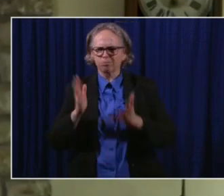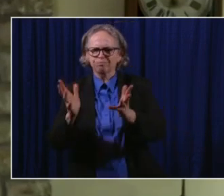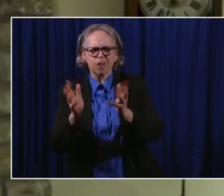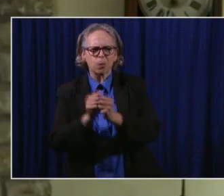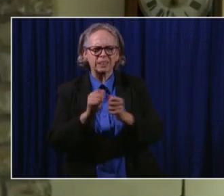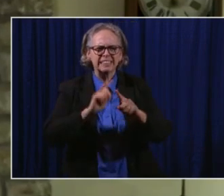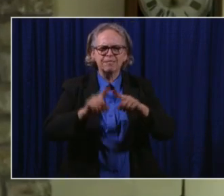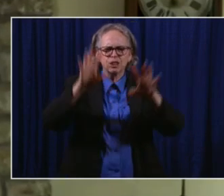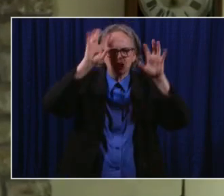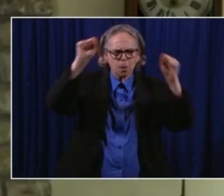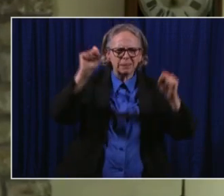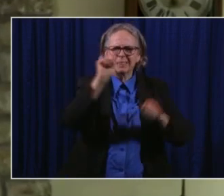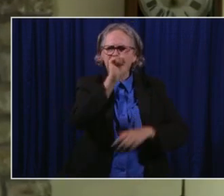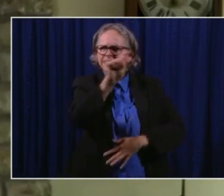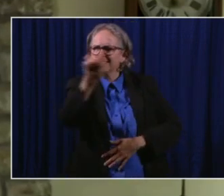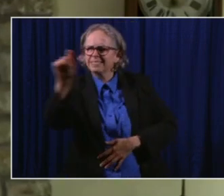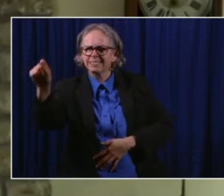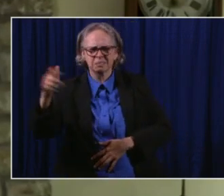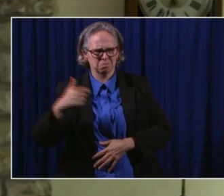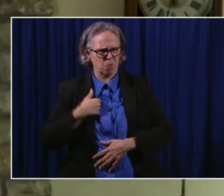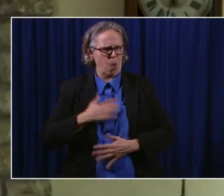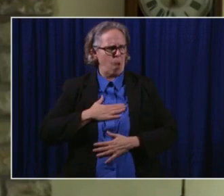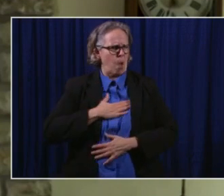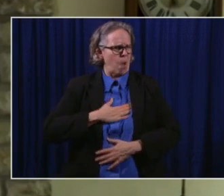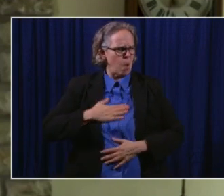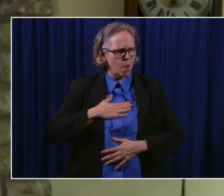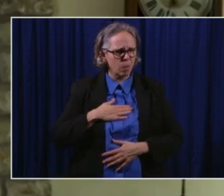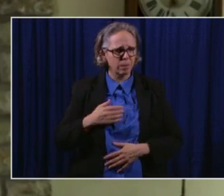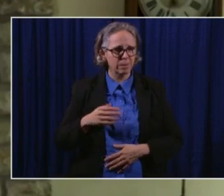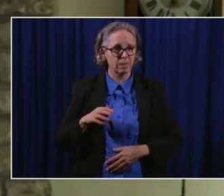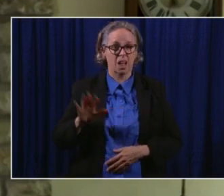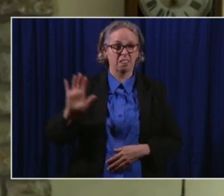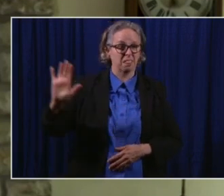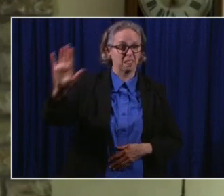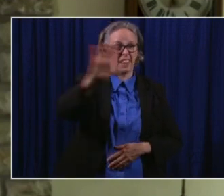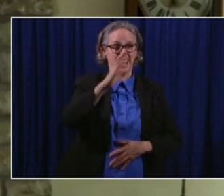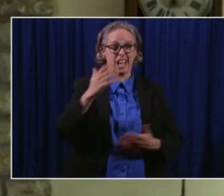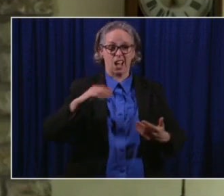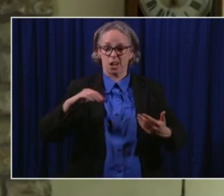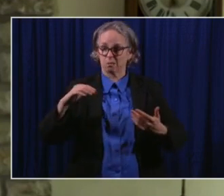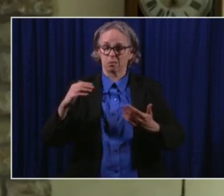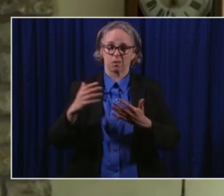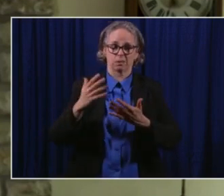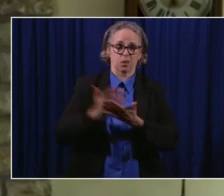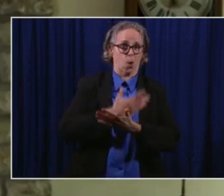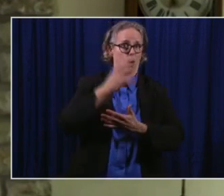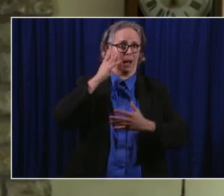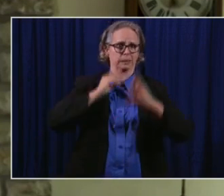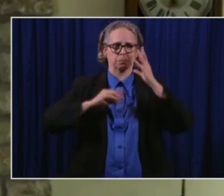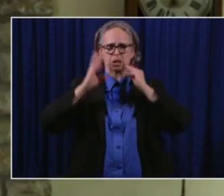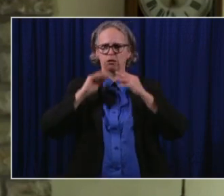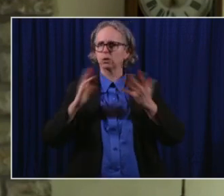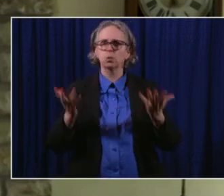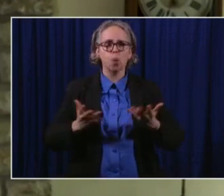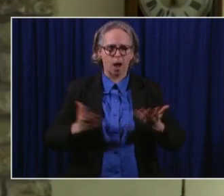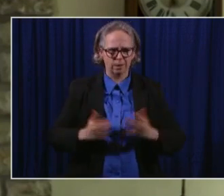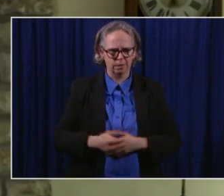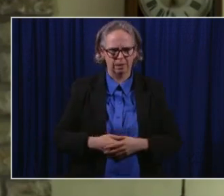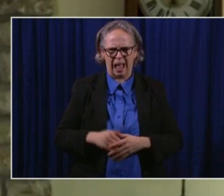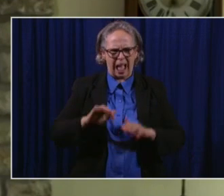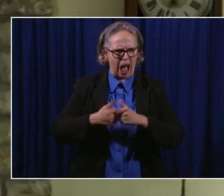doing something that superintendents have not had to do for 100 years, and that is deal with a real pandemic.